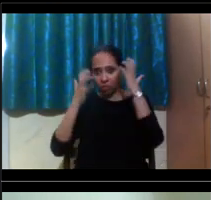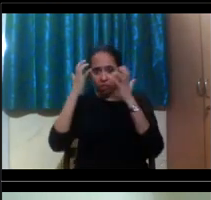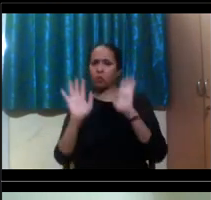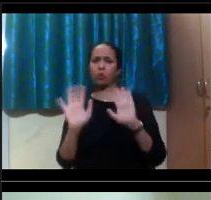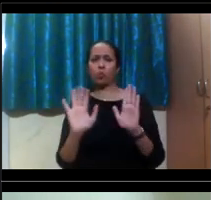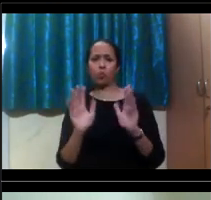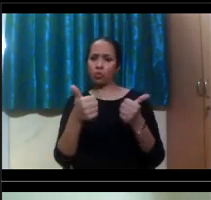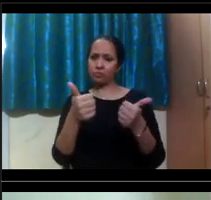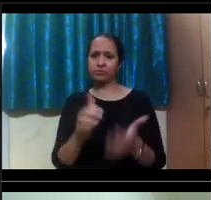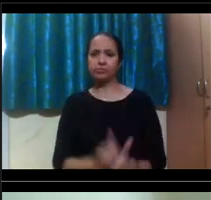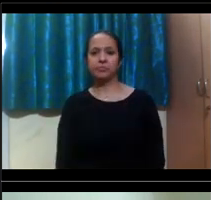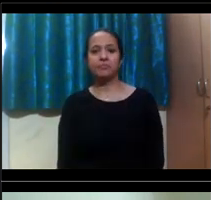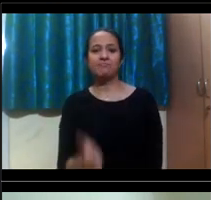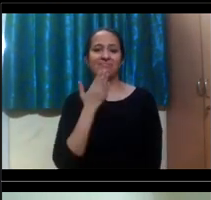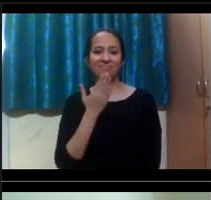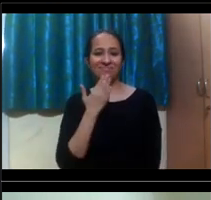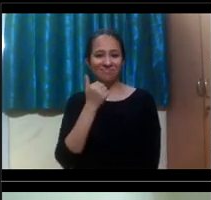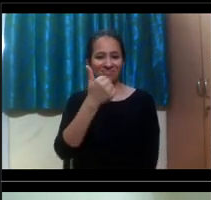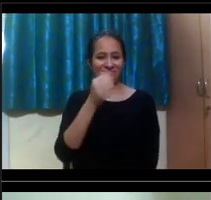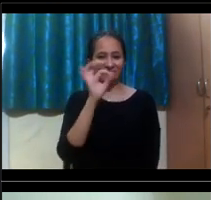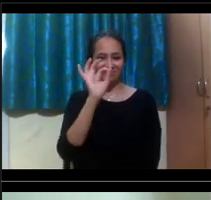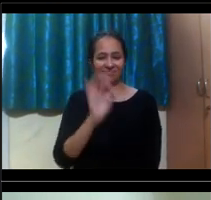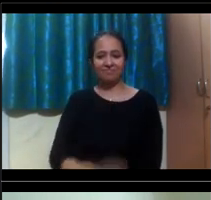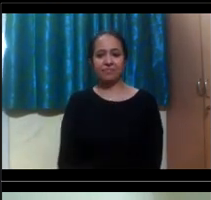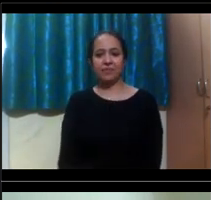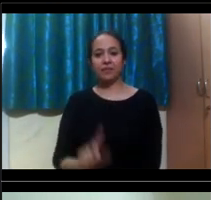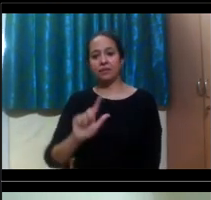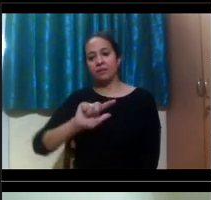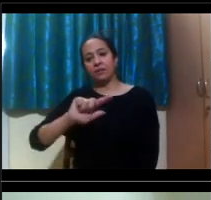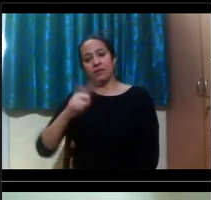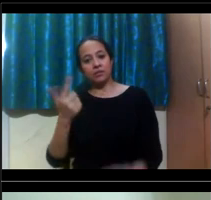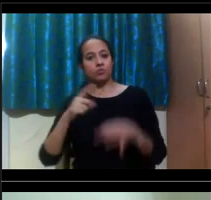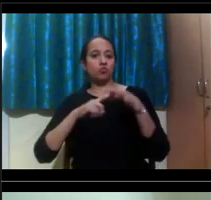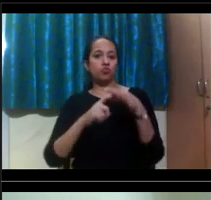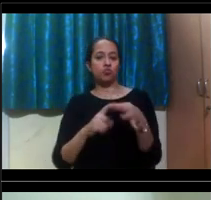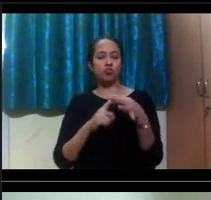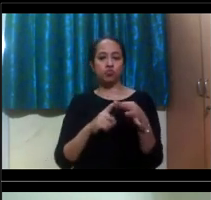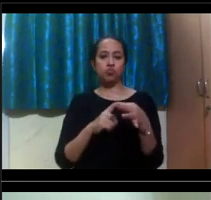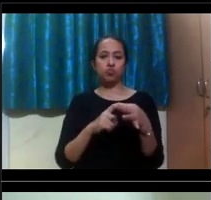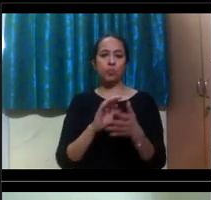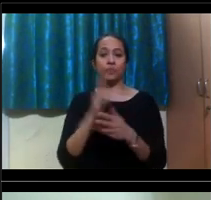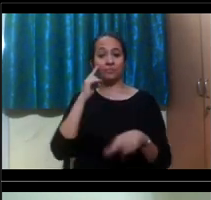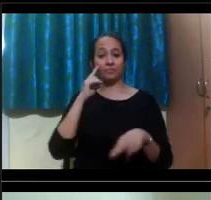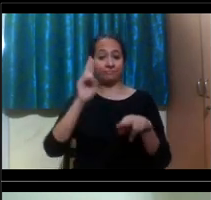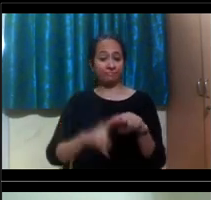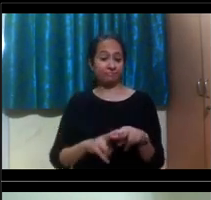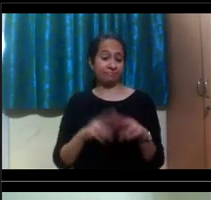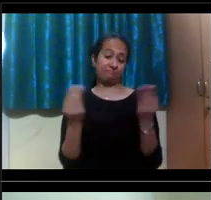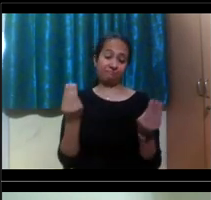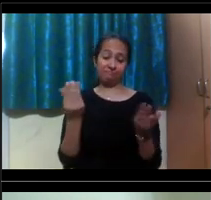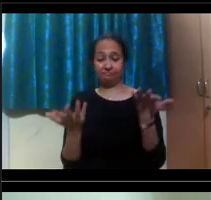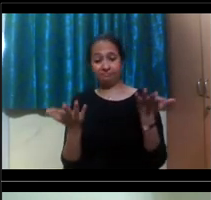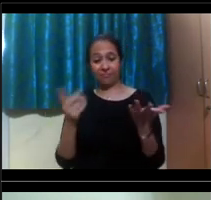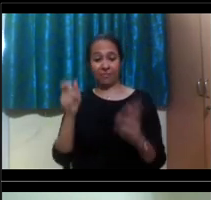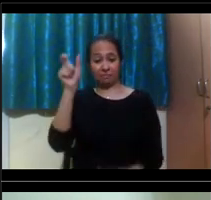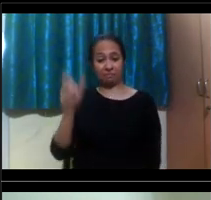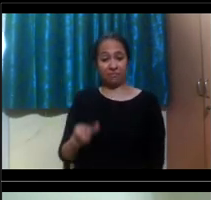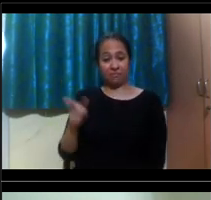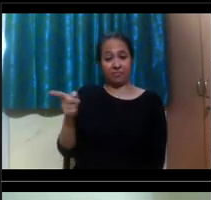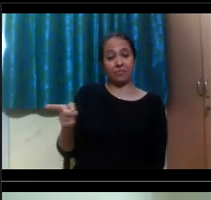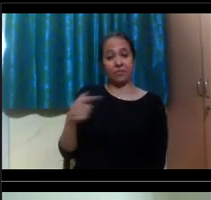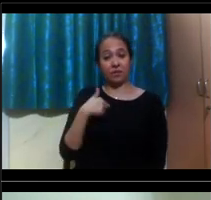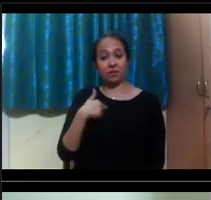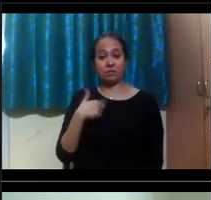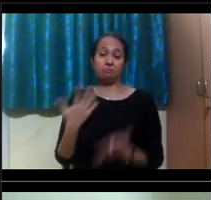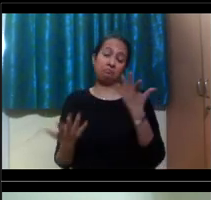Awesome. Thank you. Um, my next question is that if, um, you know, someone needs support from